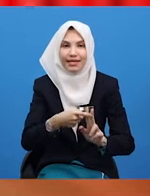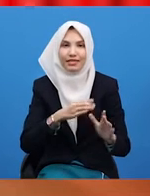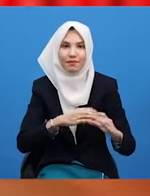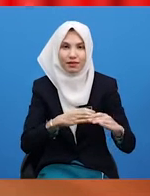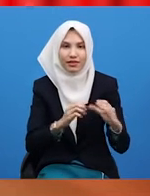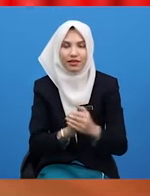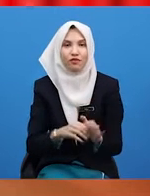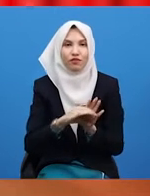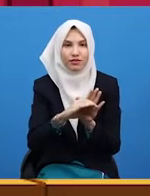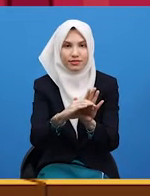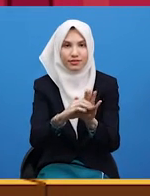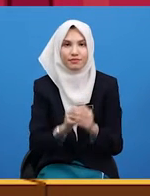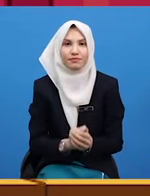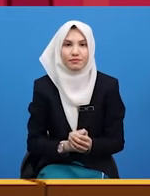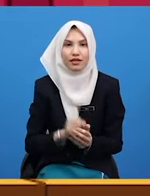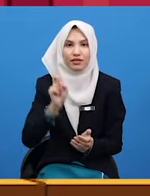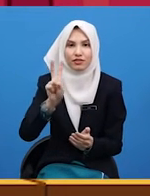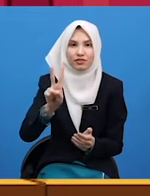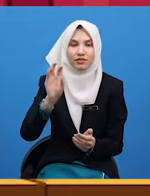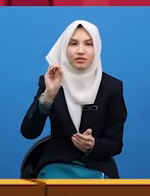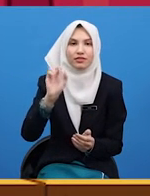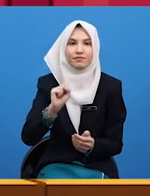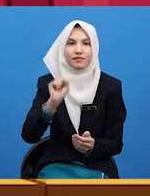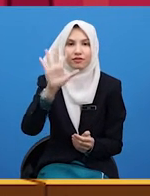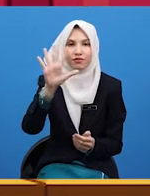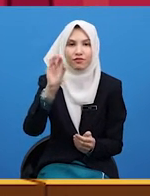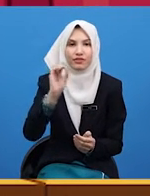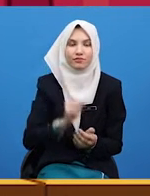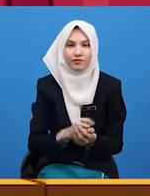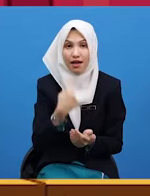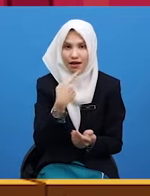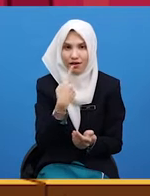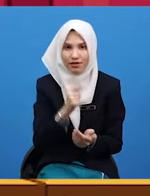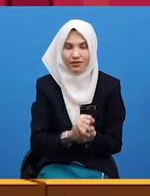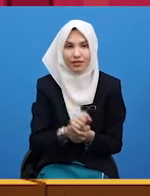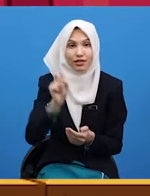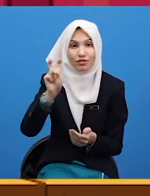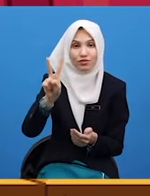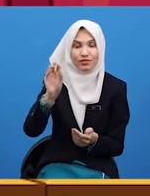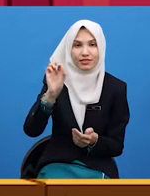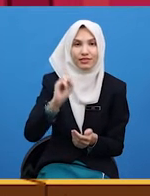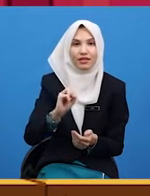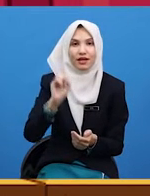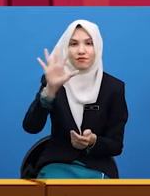For example, 20.50, we say 20.50.